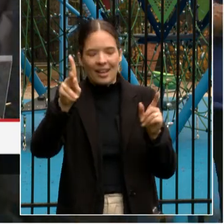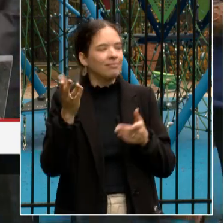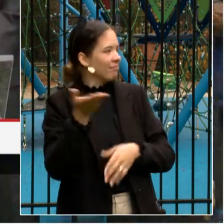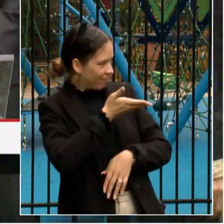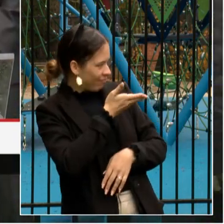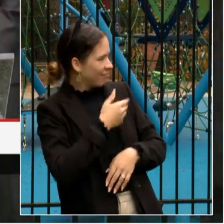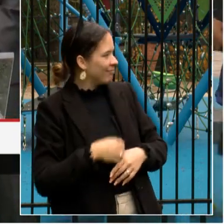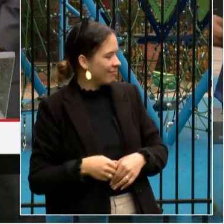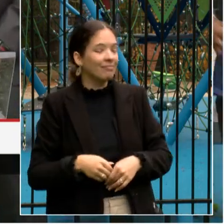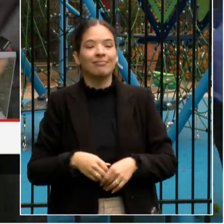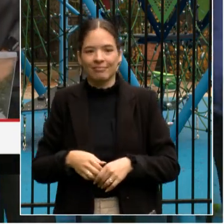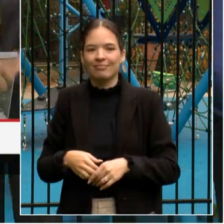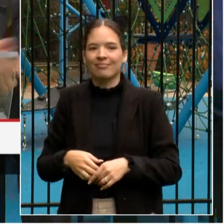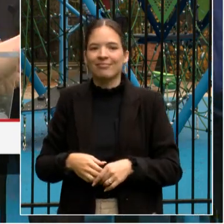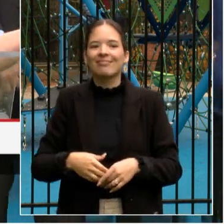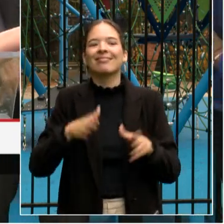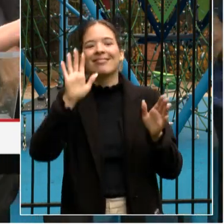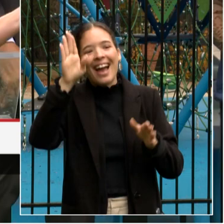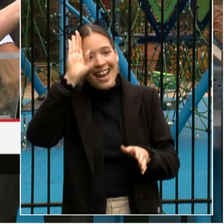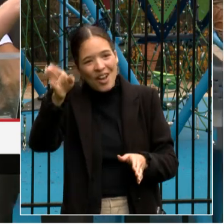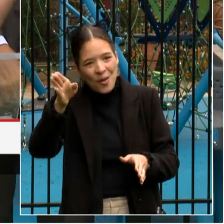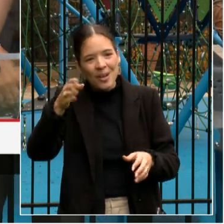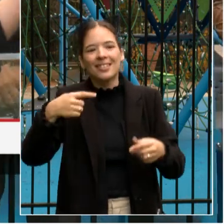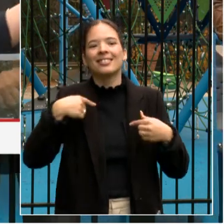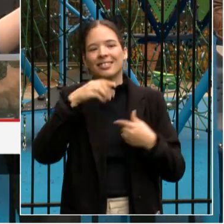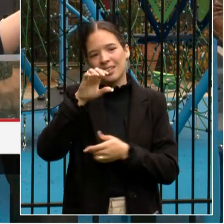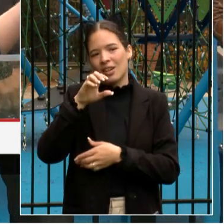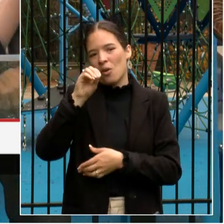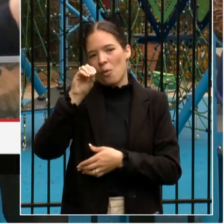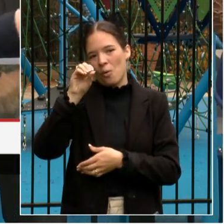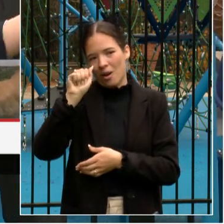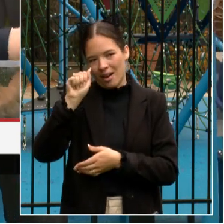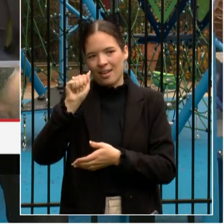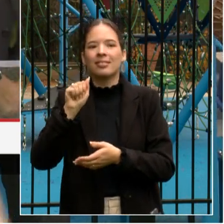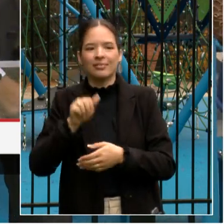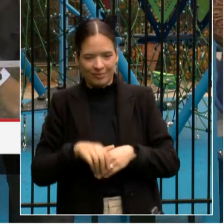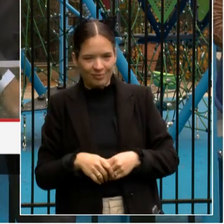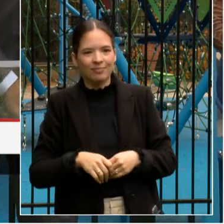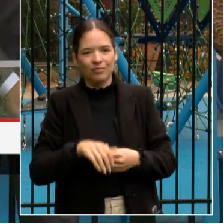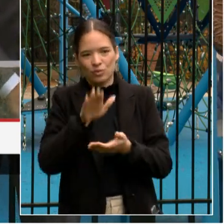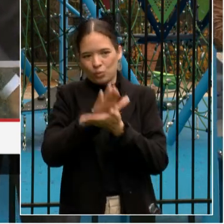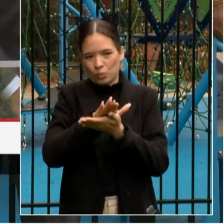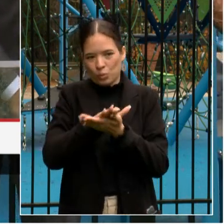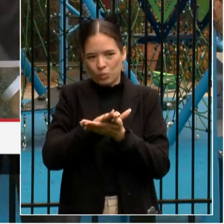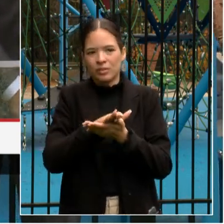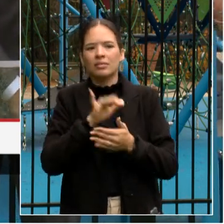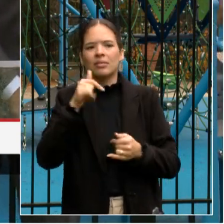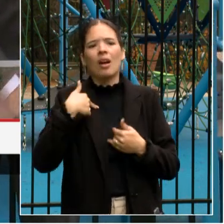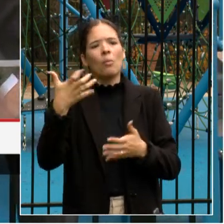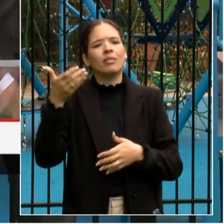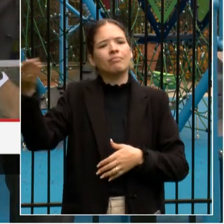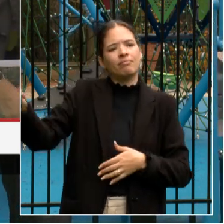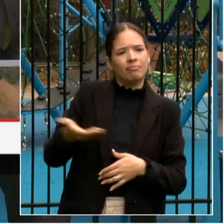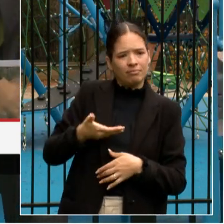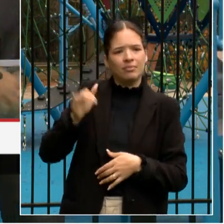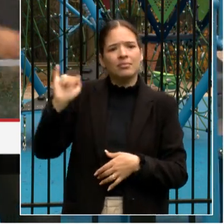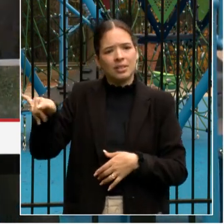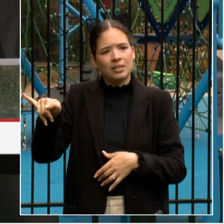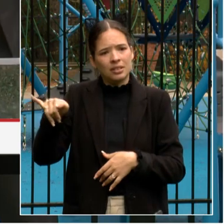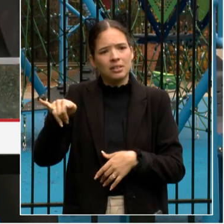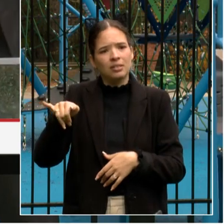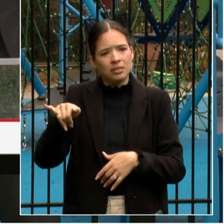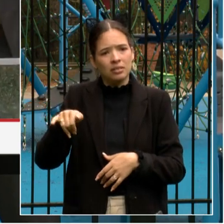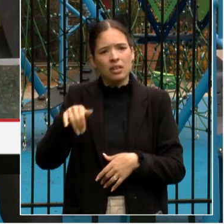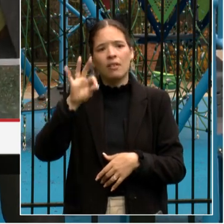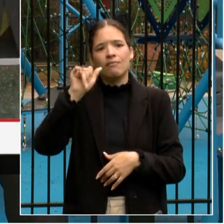Hi, everyone. Hello, Oyster Adams. I'd like to invite my good friend Francisco to come and help do a little bit of Spanish translation.